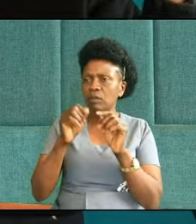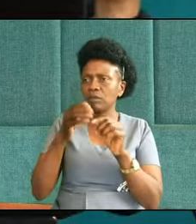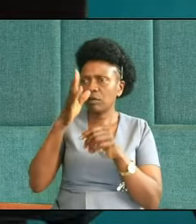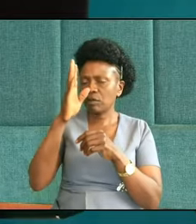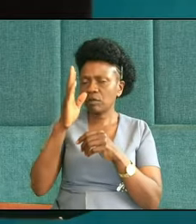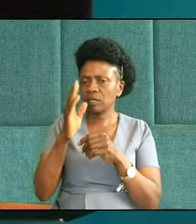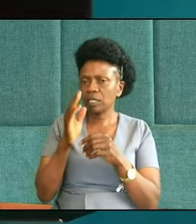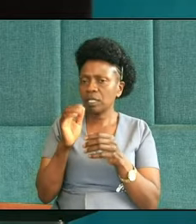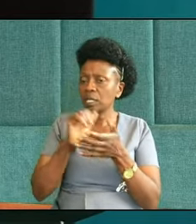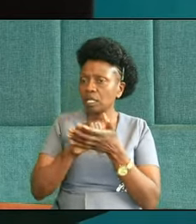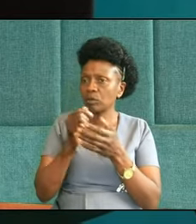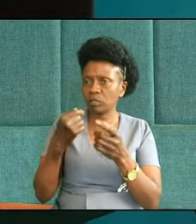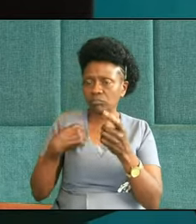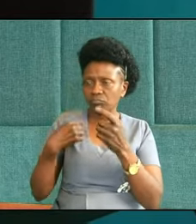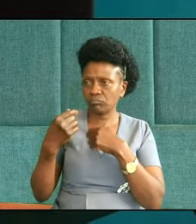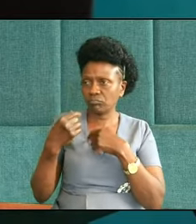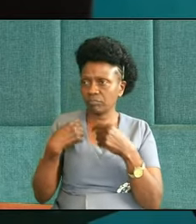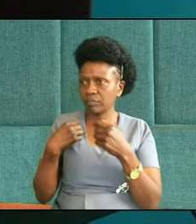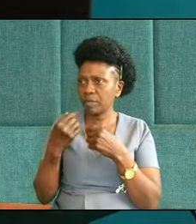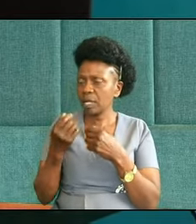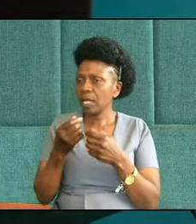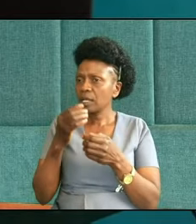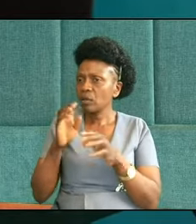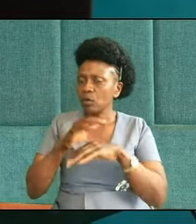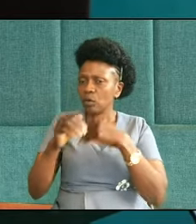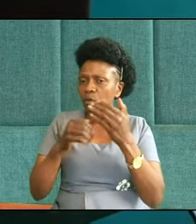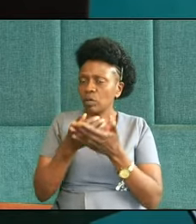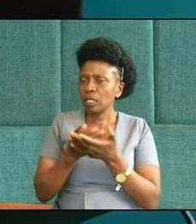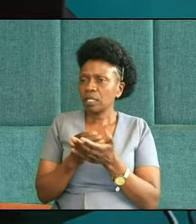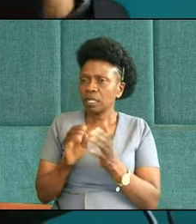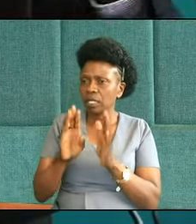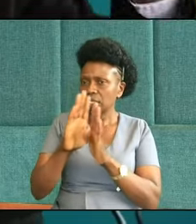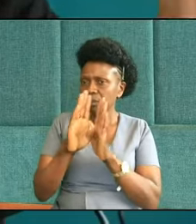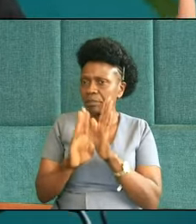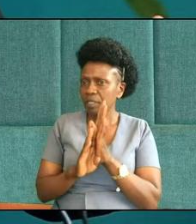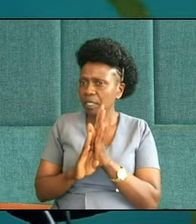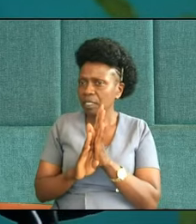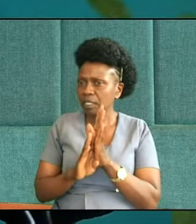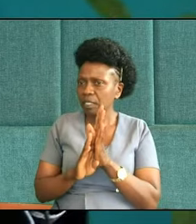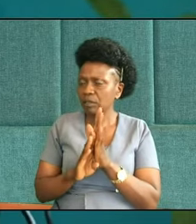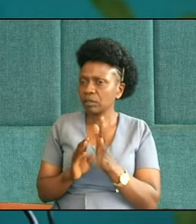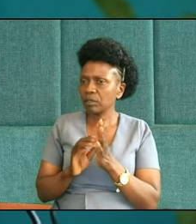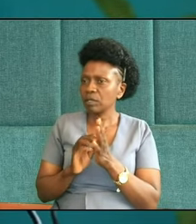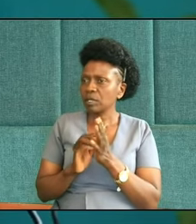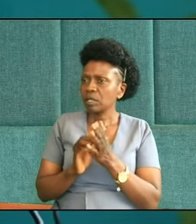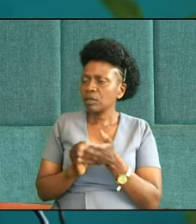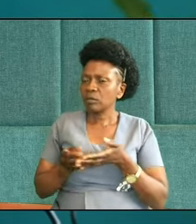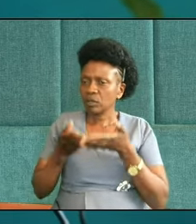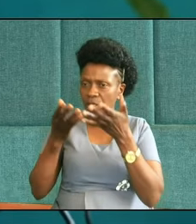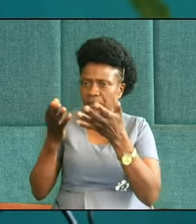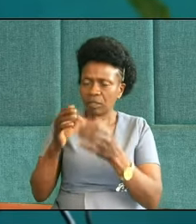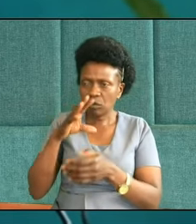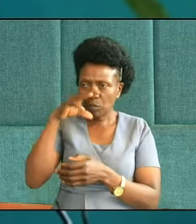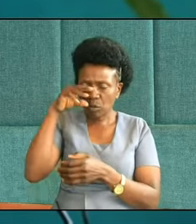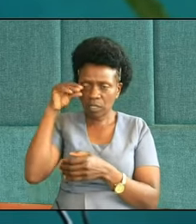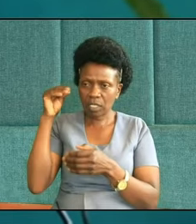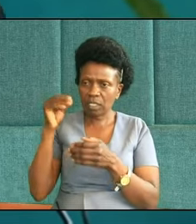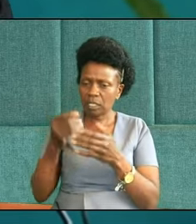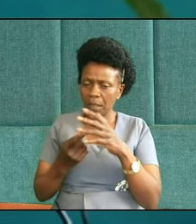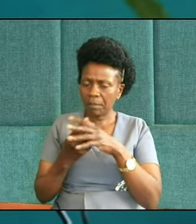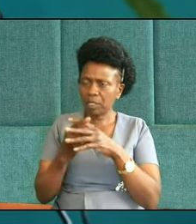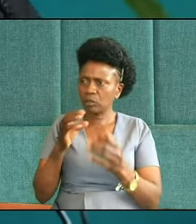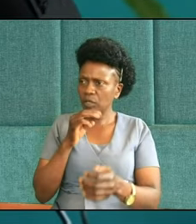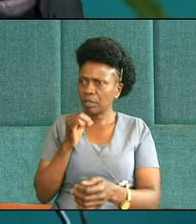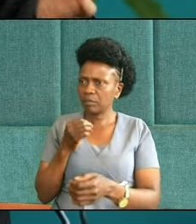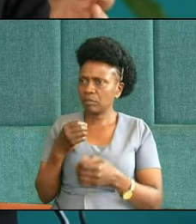inspired, we have accepted the fact, the scripture points out, that Moses wrote the book of Genesis. Now, it appears to me that